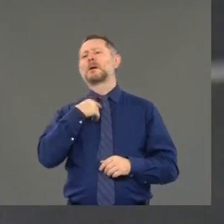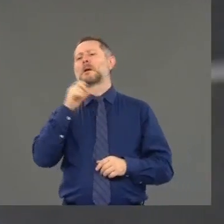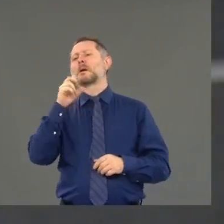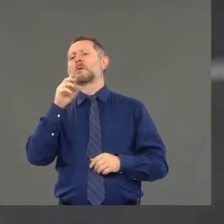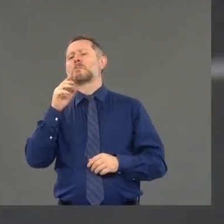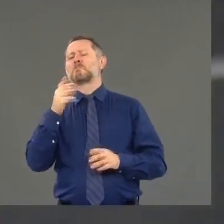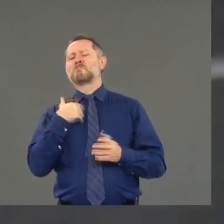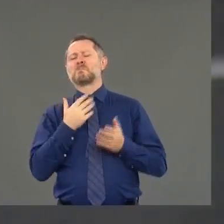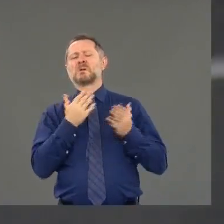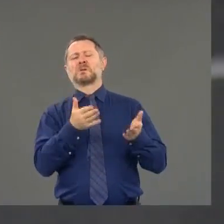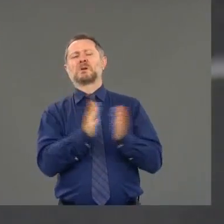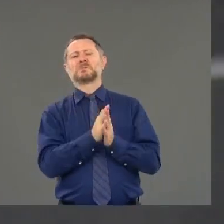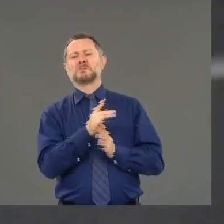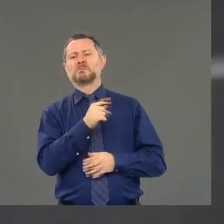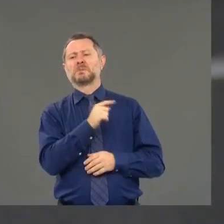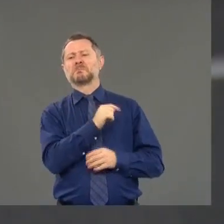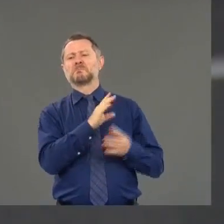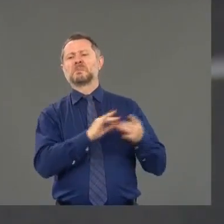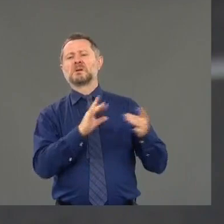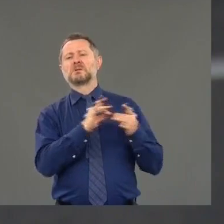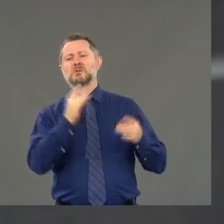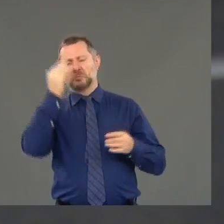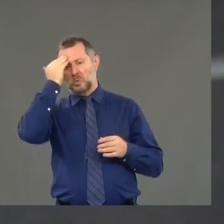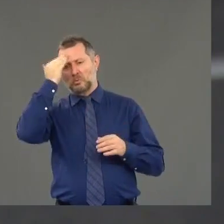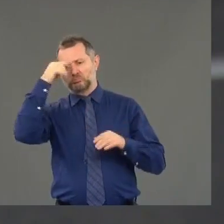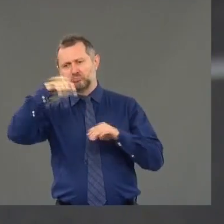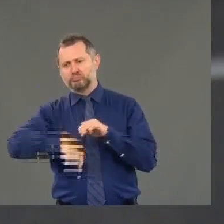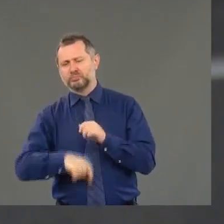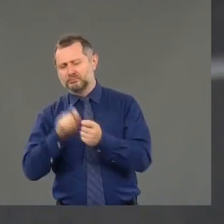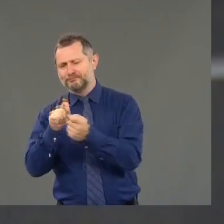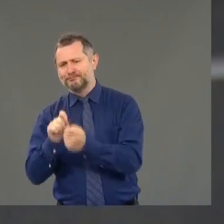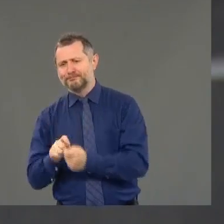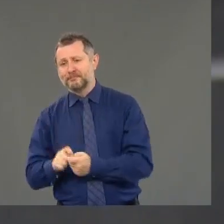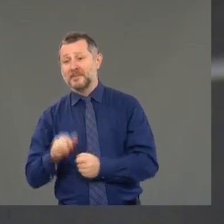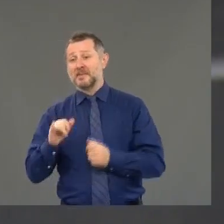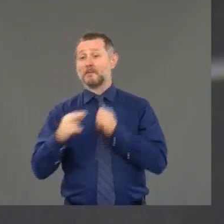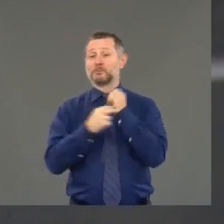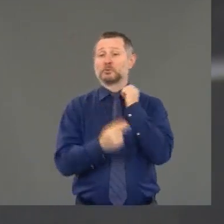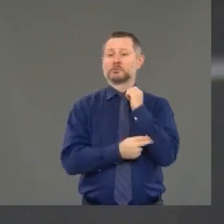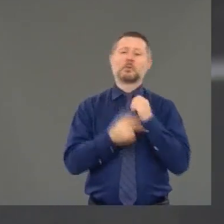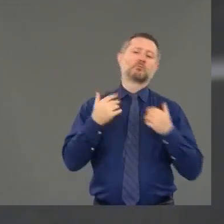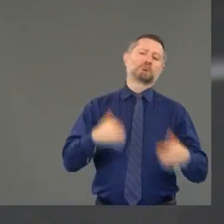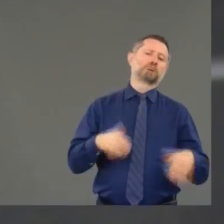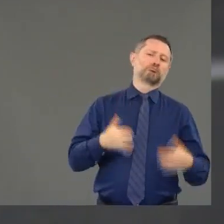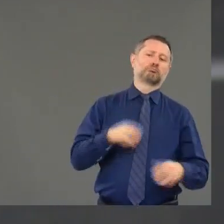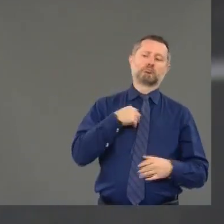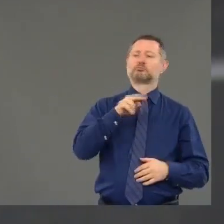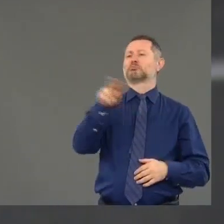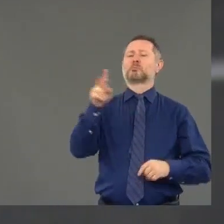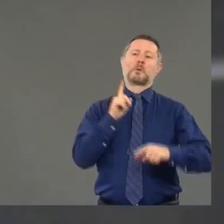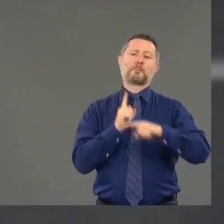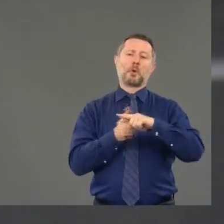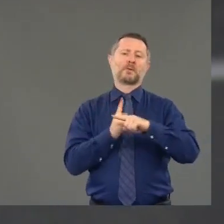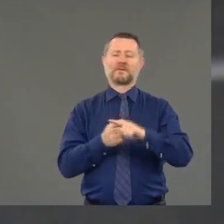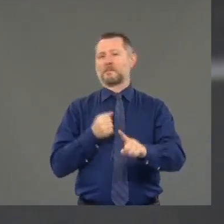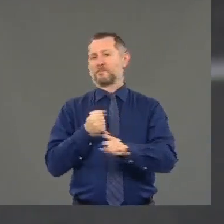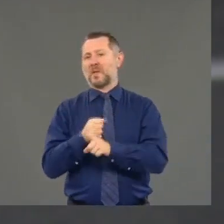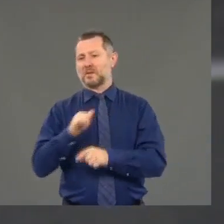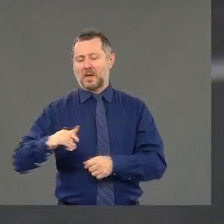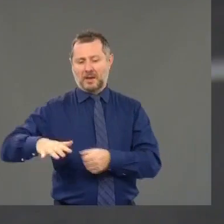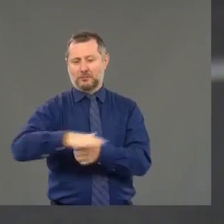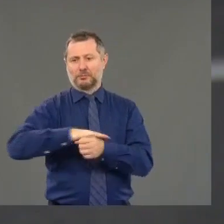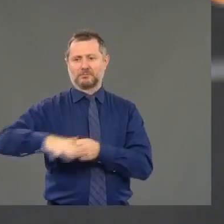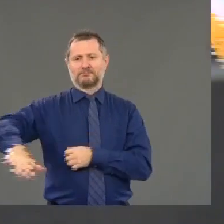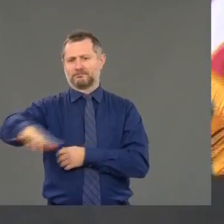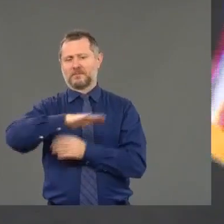chime in because he, he sees it more closely. I think the bridge has had a tremendous positive impact on the entire regional economy.